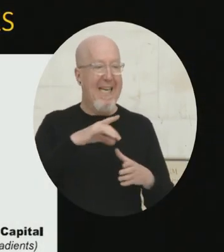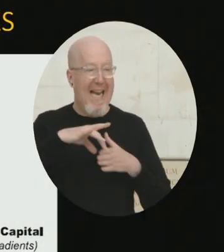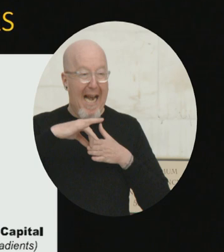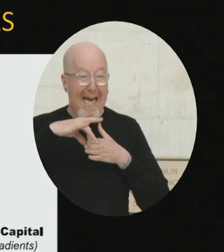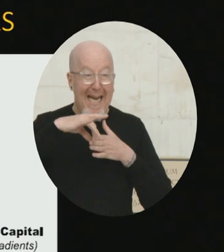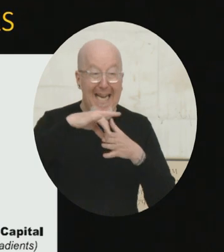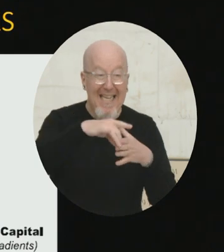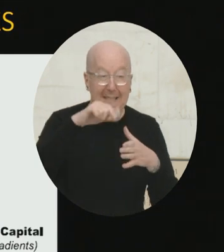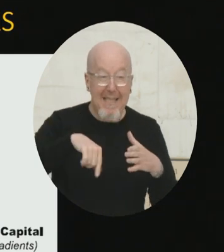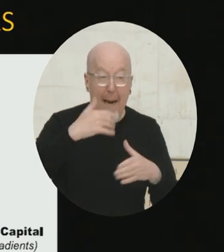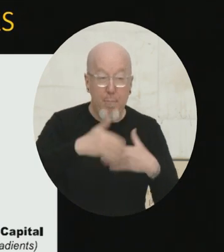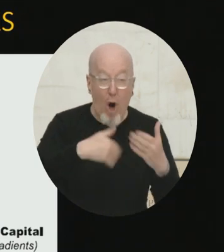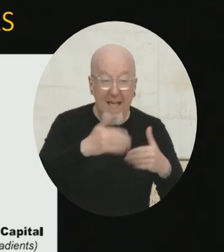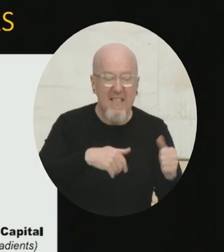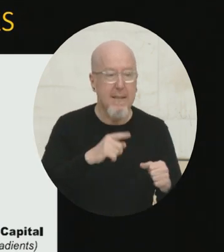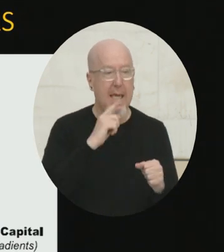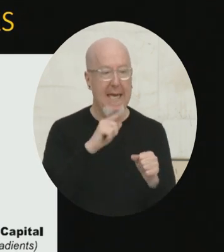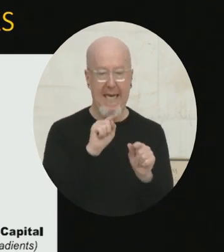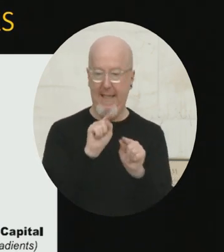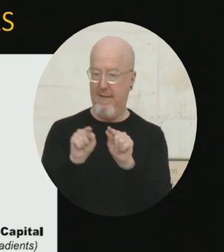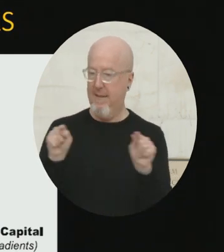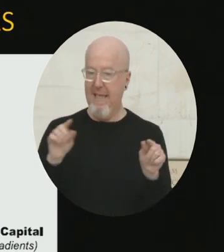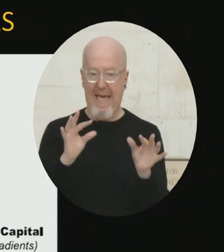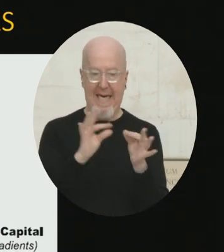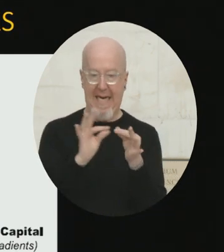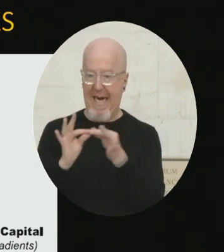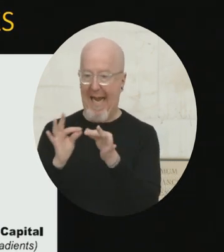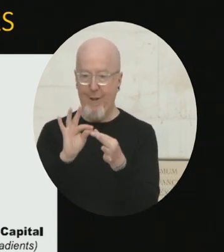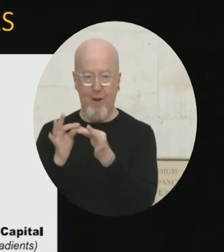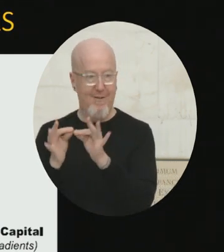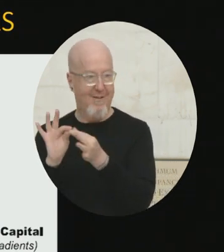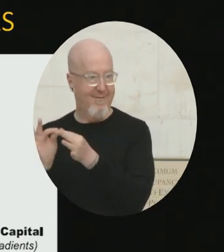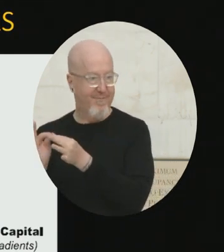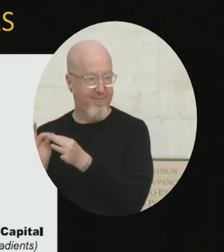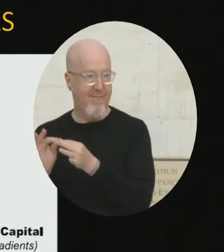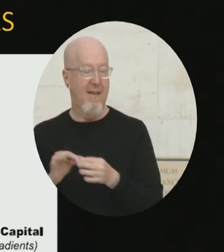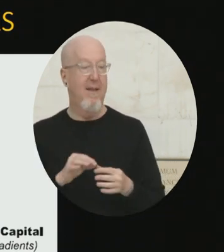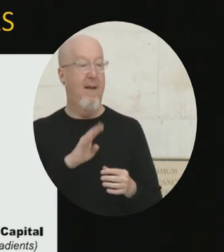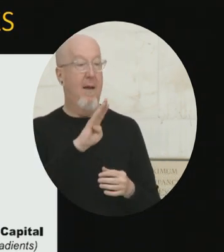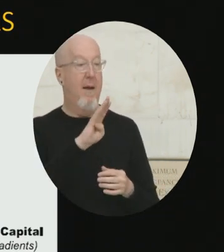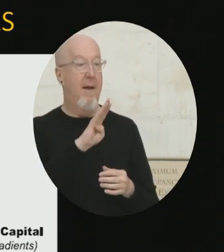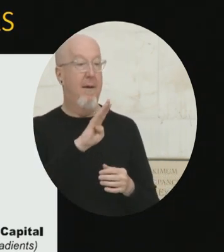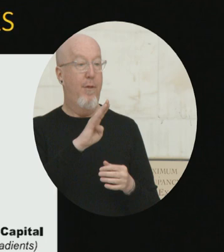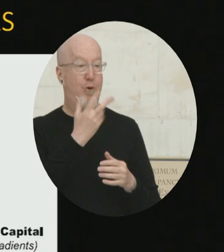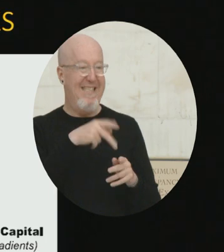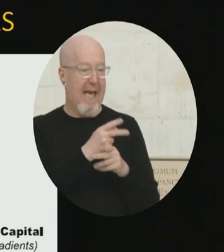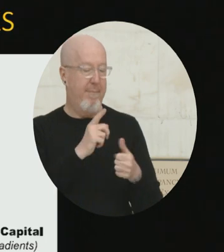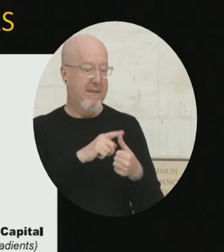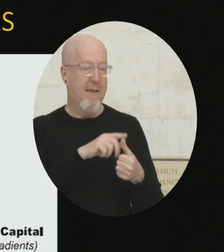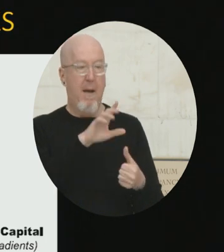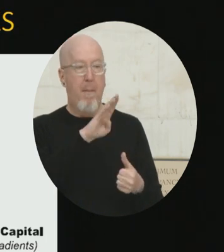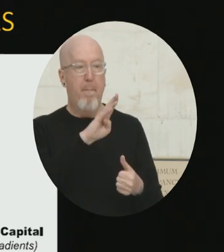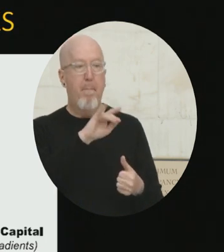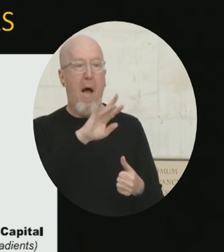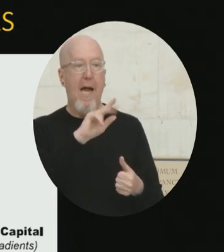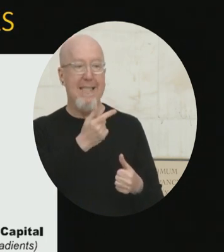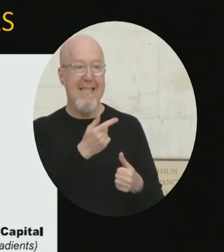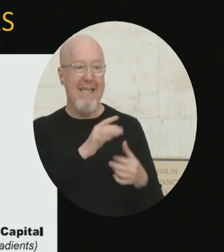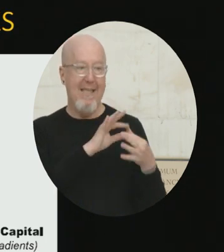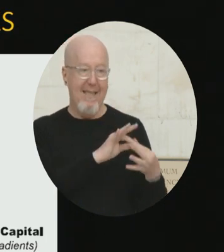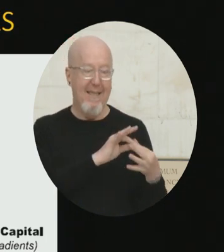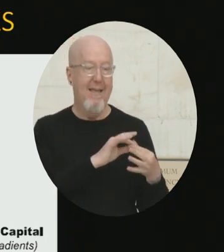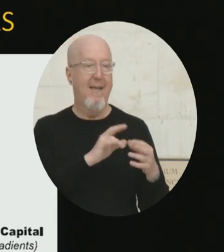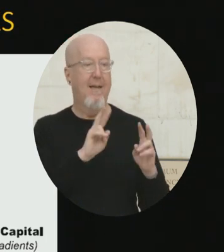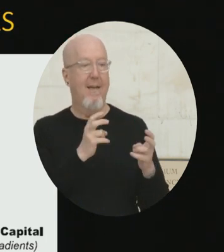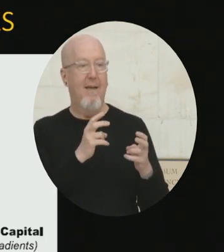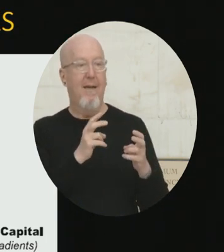having connections. And there are three types of connections we can talk about. Bonding ties, bridging ties, and linking